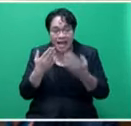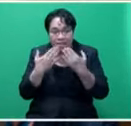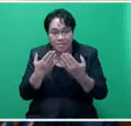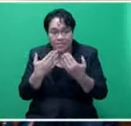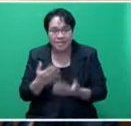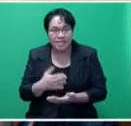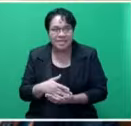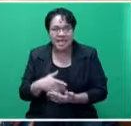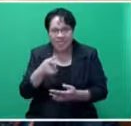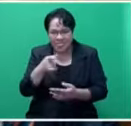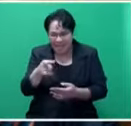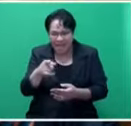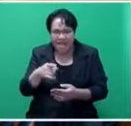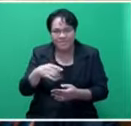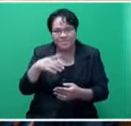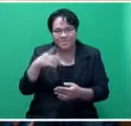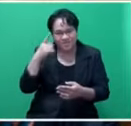reasoning given by the only bulletin general,